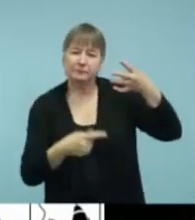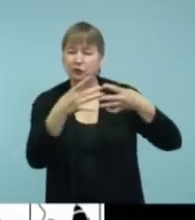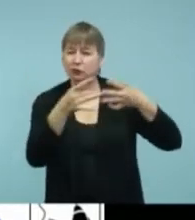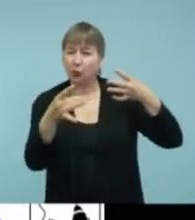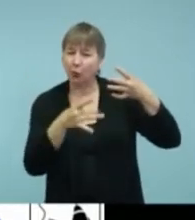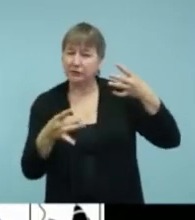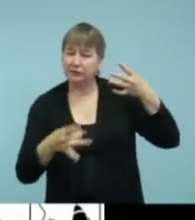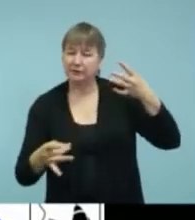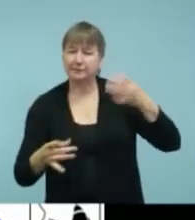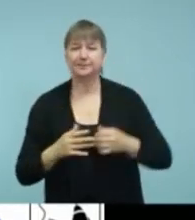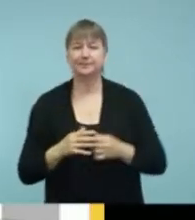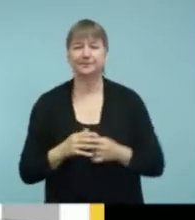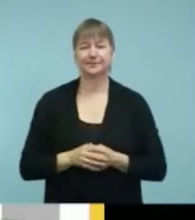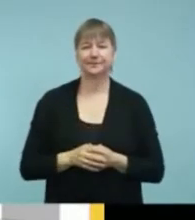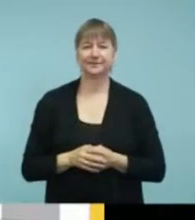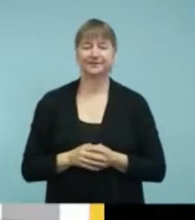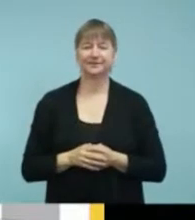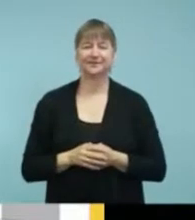Next slide, please.